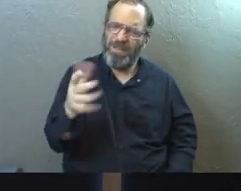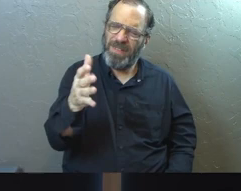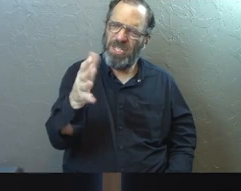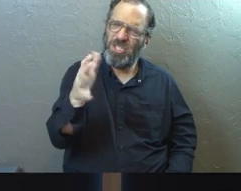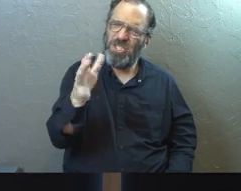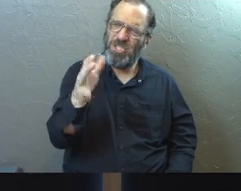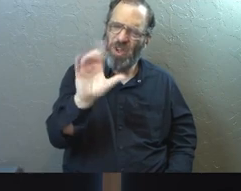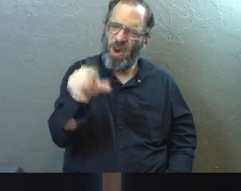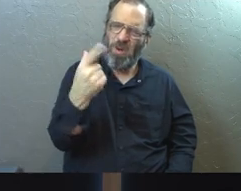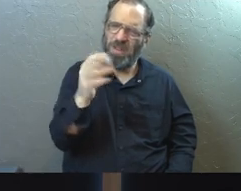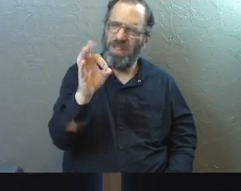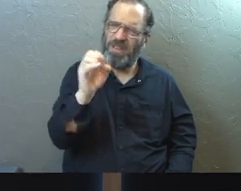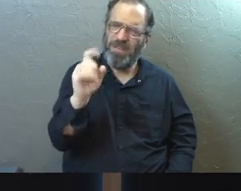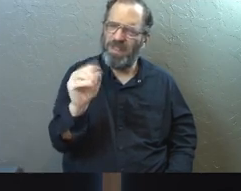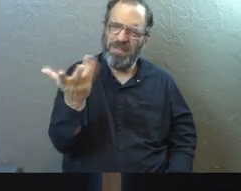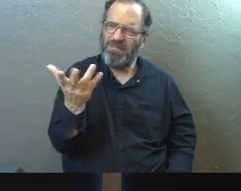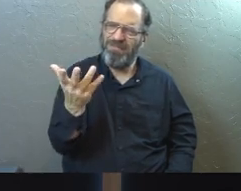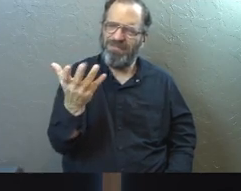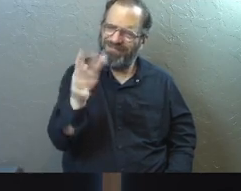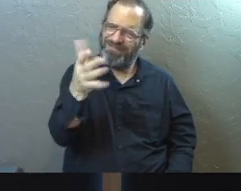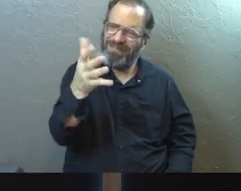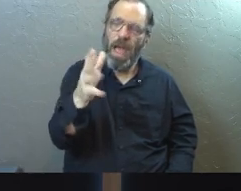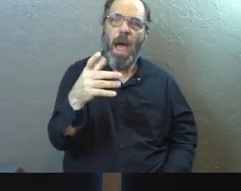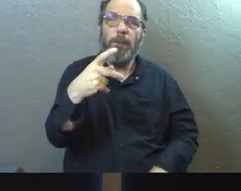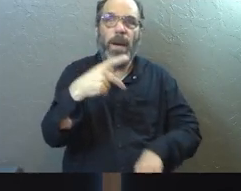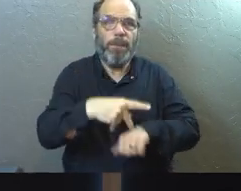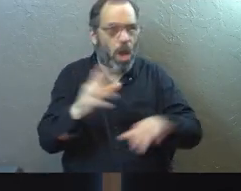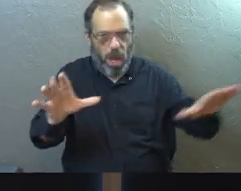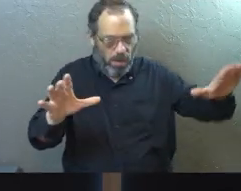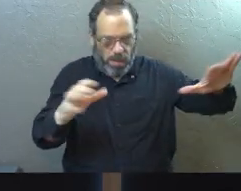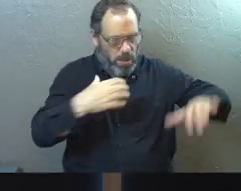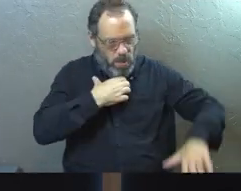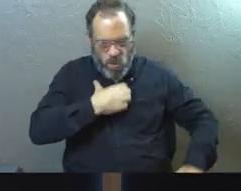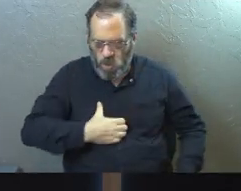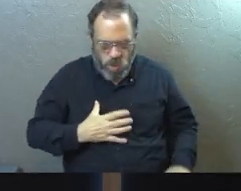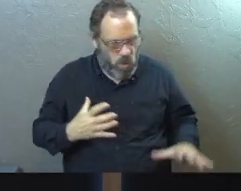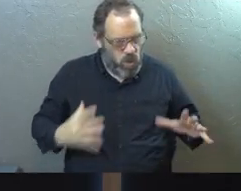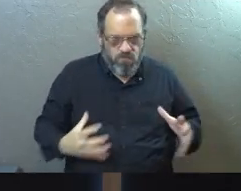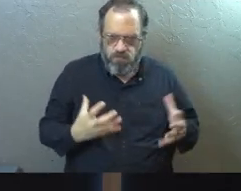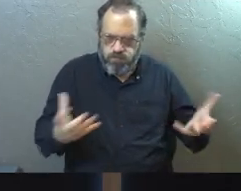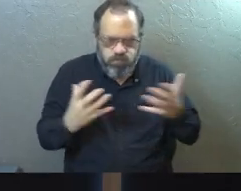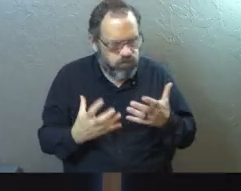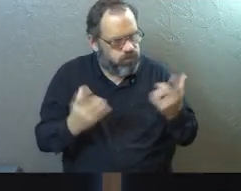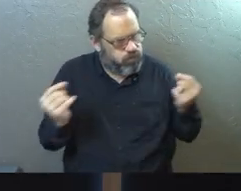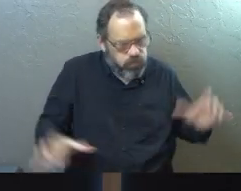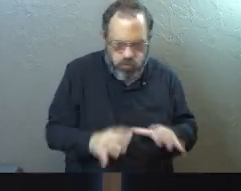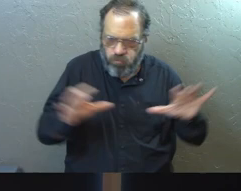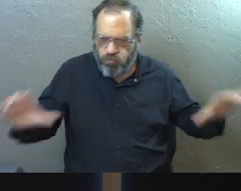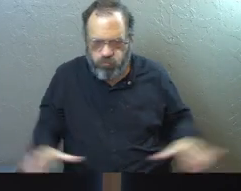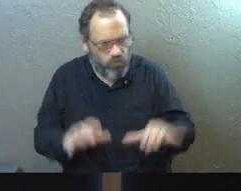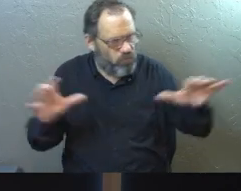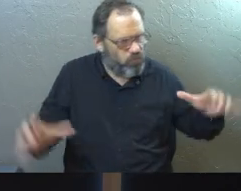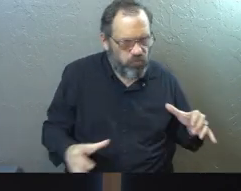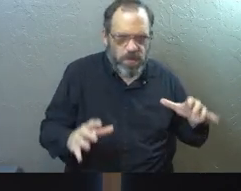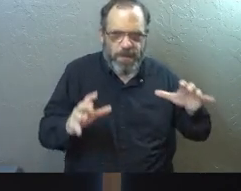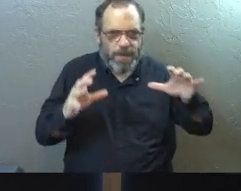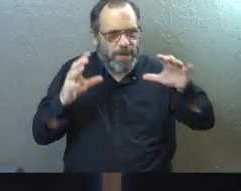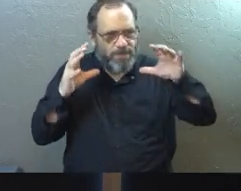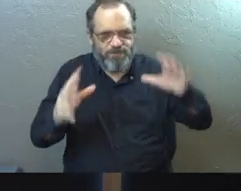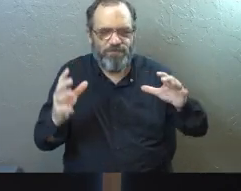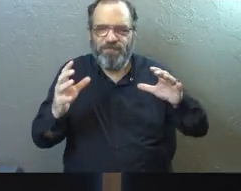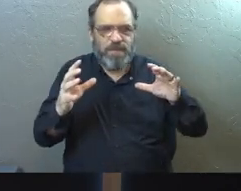know, like, no, no, no. You know, like, but Peter's just like, he's this passionate guy. He's always wanting to do the most. Always.